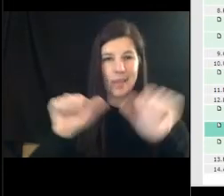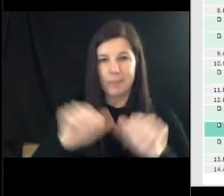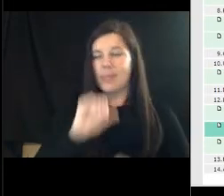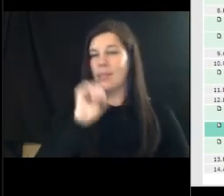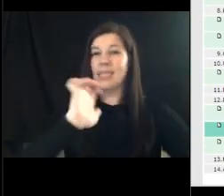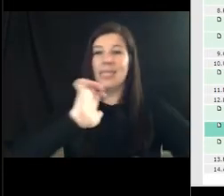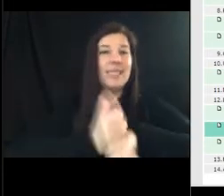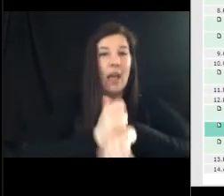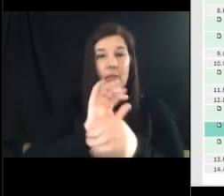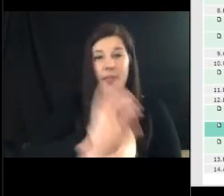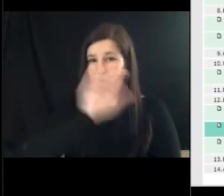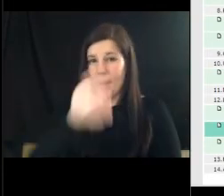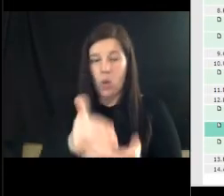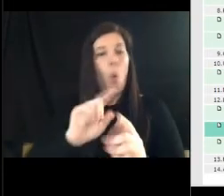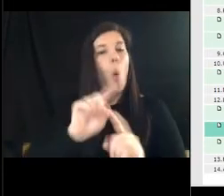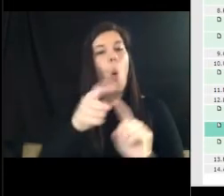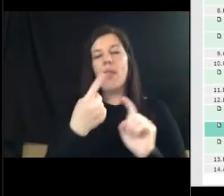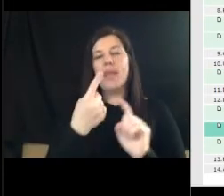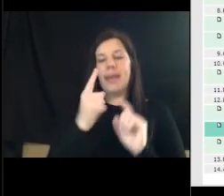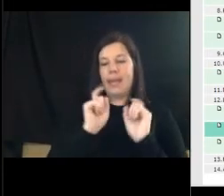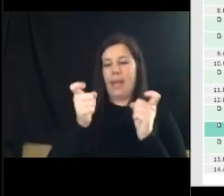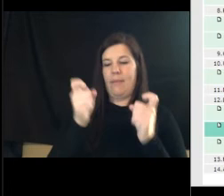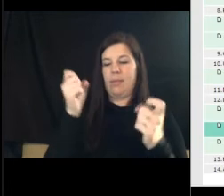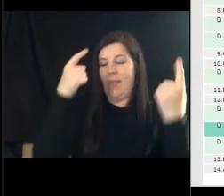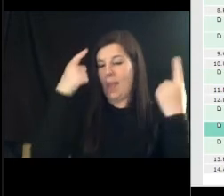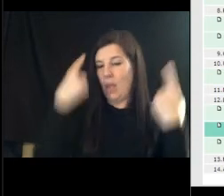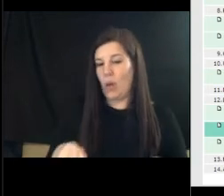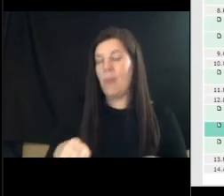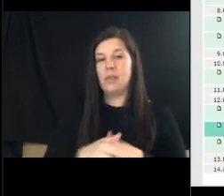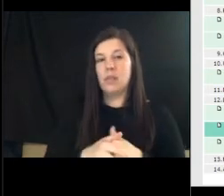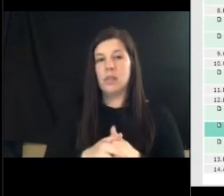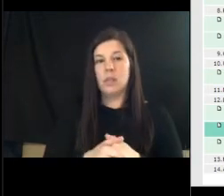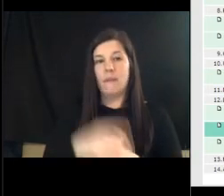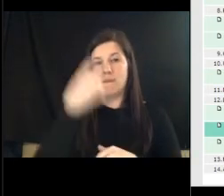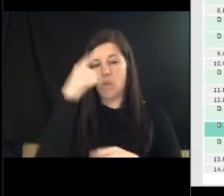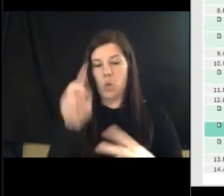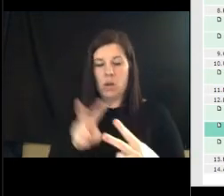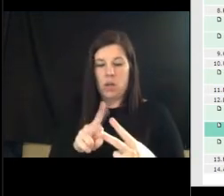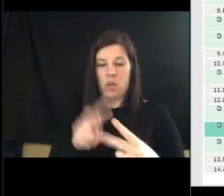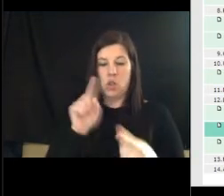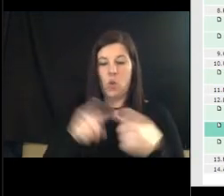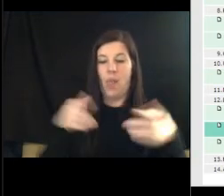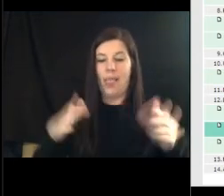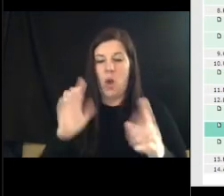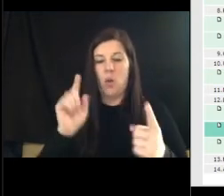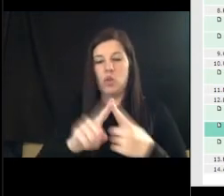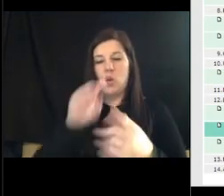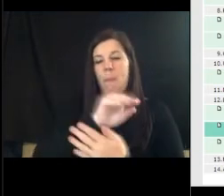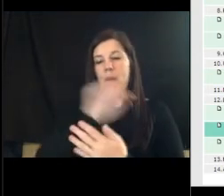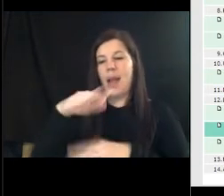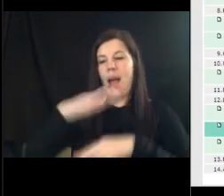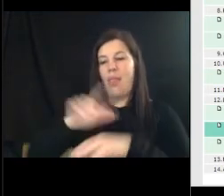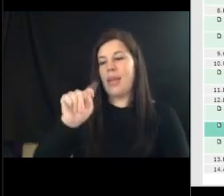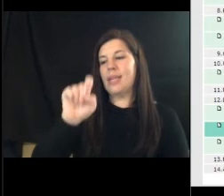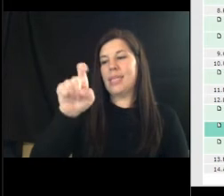the agreements that these two entities need the property appraiser and tax collector to allow us to put it on the tax bill for the upcoming fiscal year